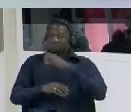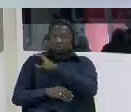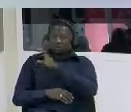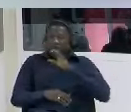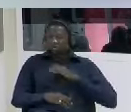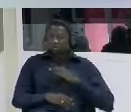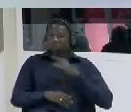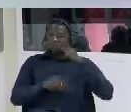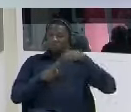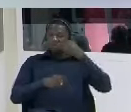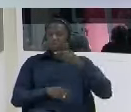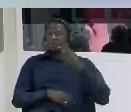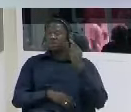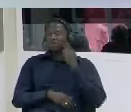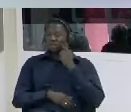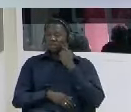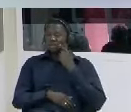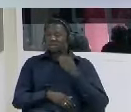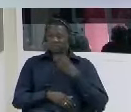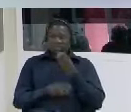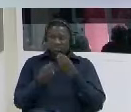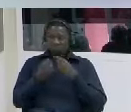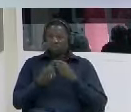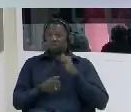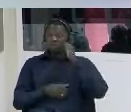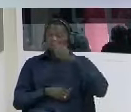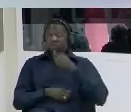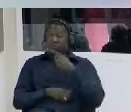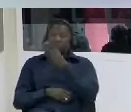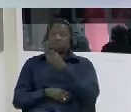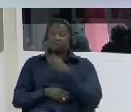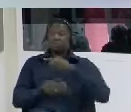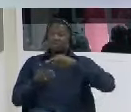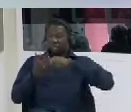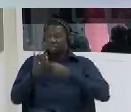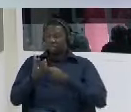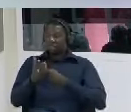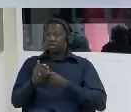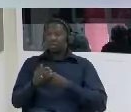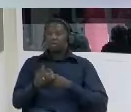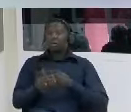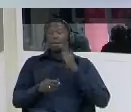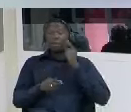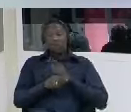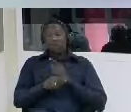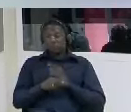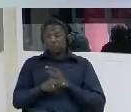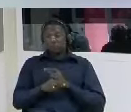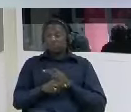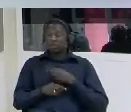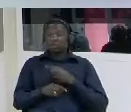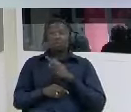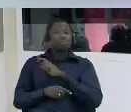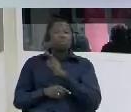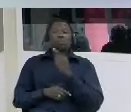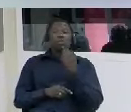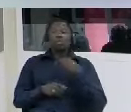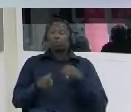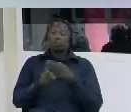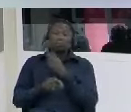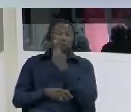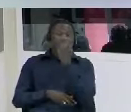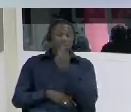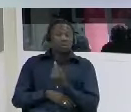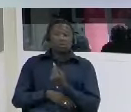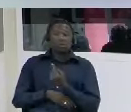tomorrow you are going to the refugee center but make sure that when going you not don't go alone go